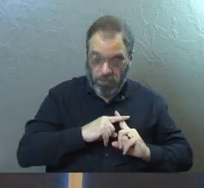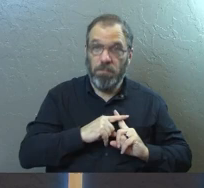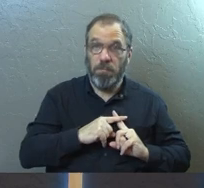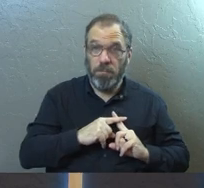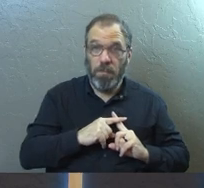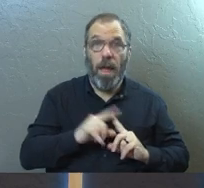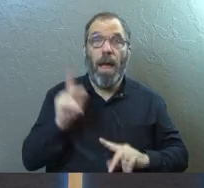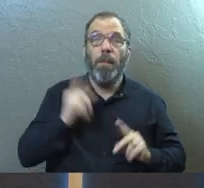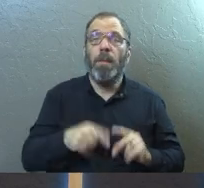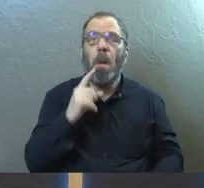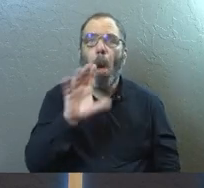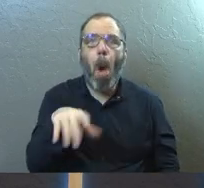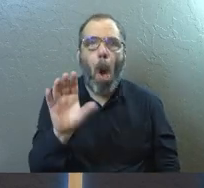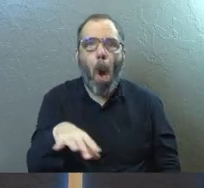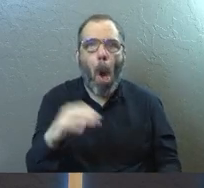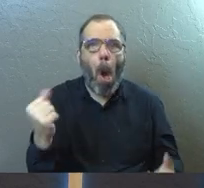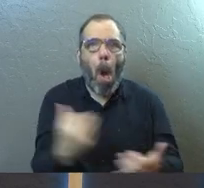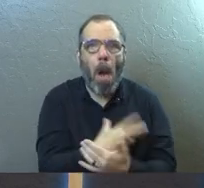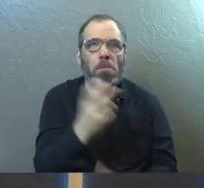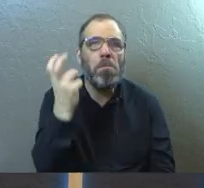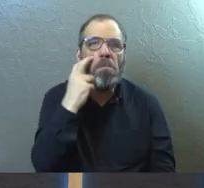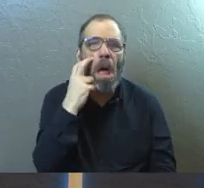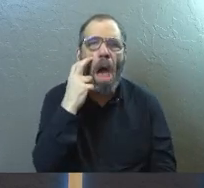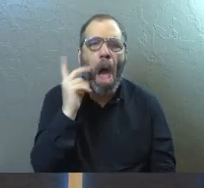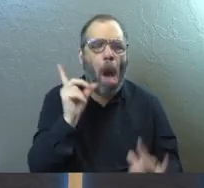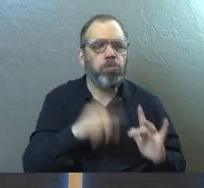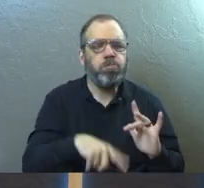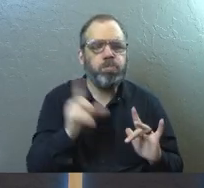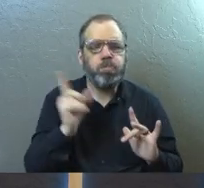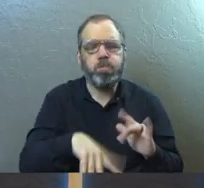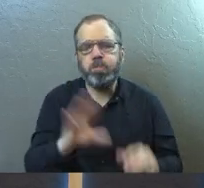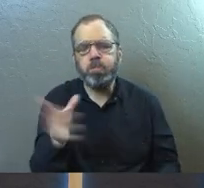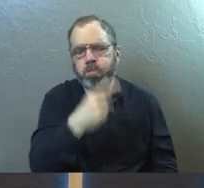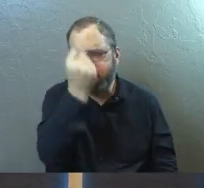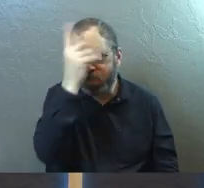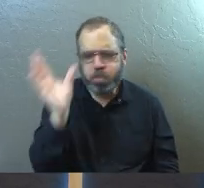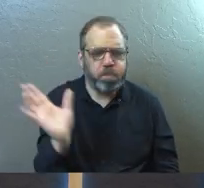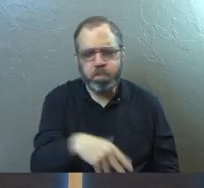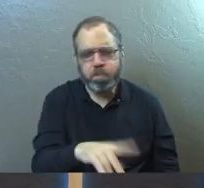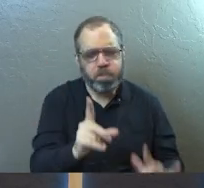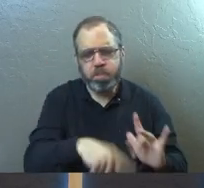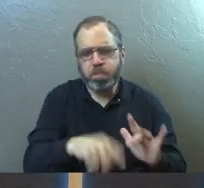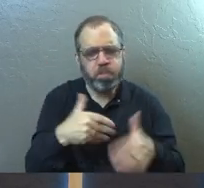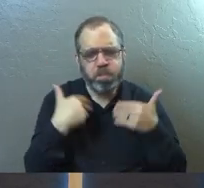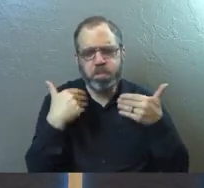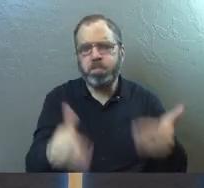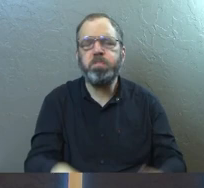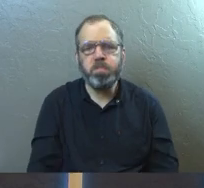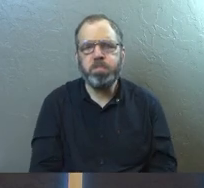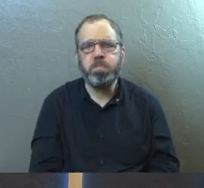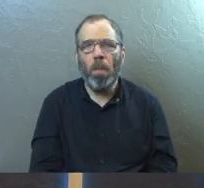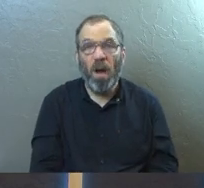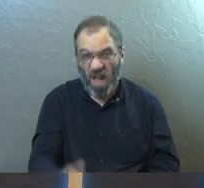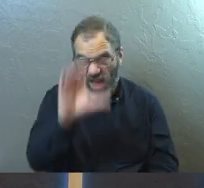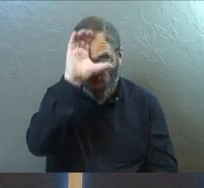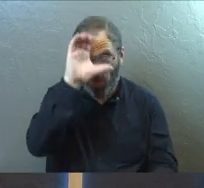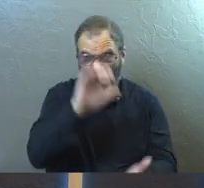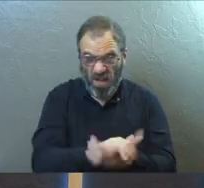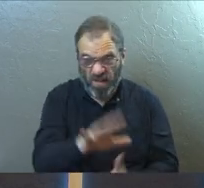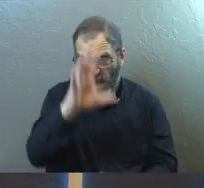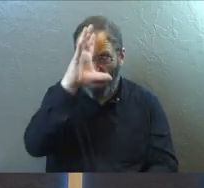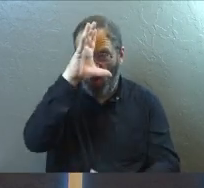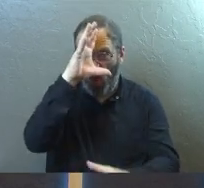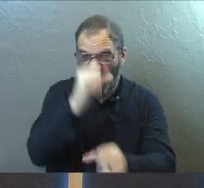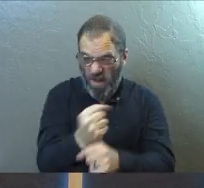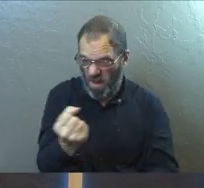people have sometimes told you that everything is blind, and you can skip the understanding part. And when you've believed that, your